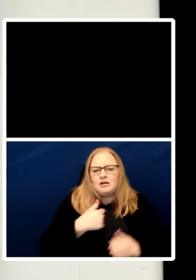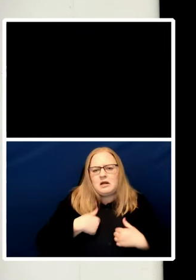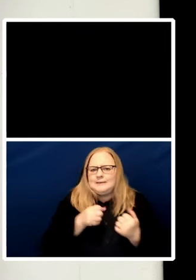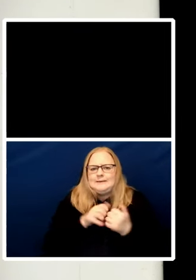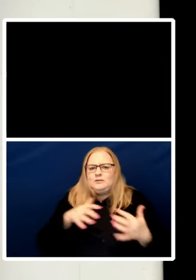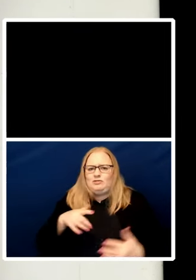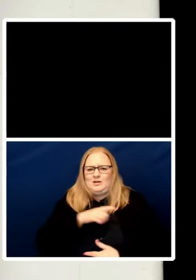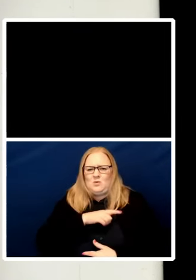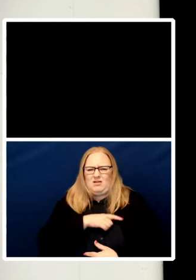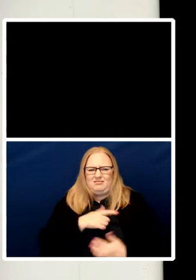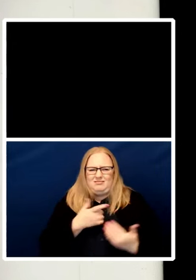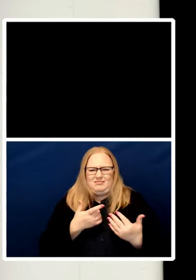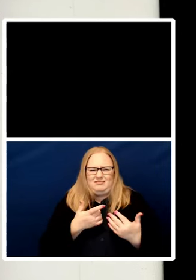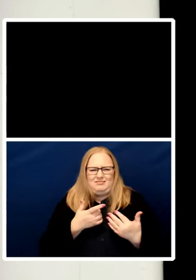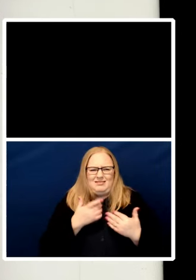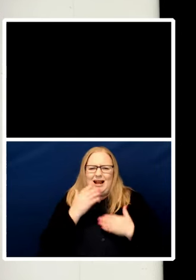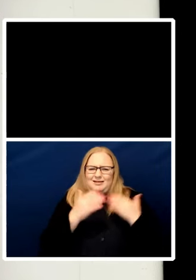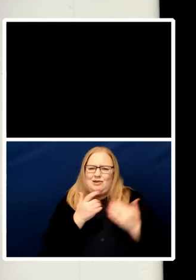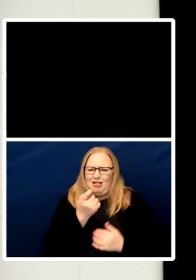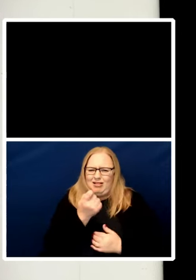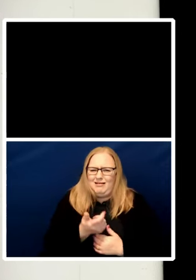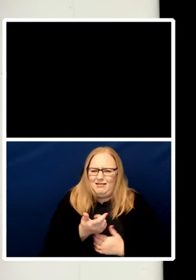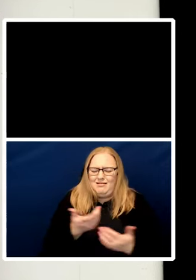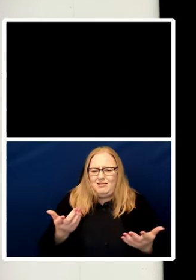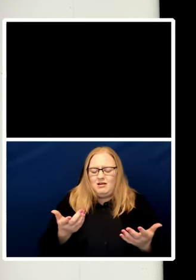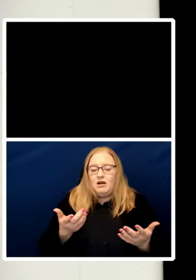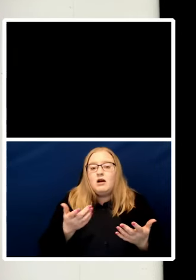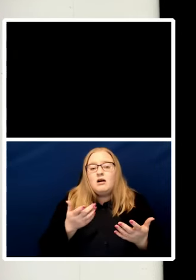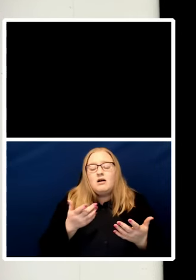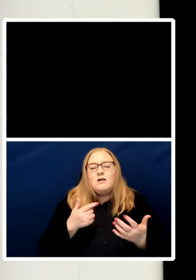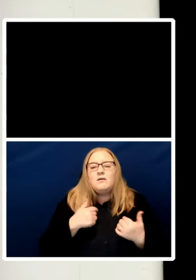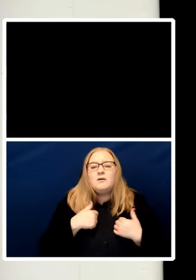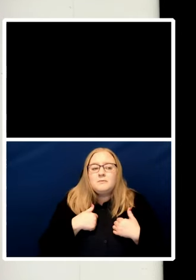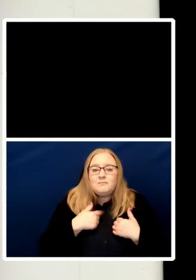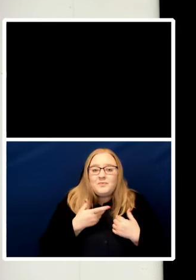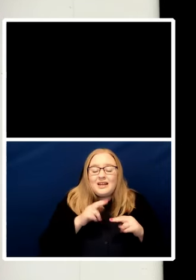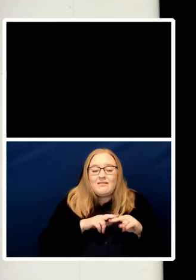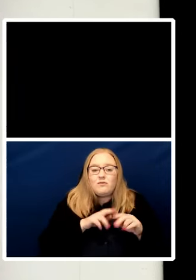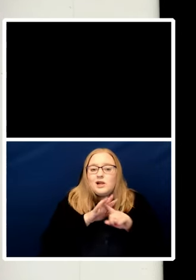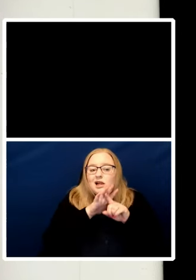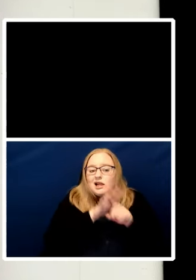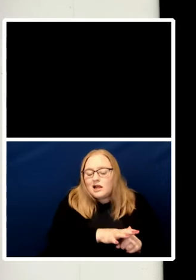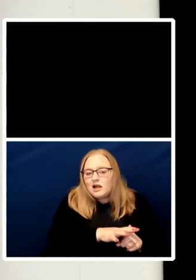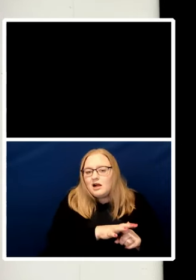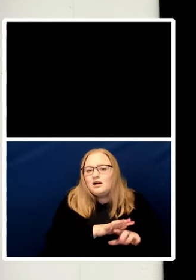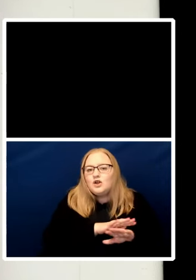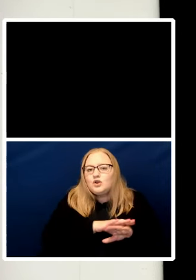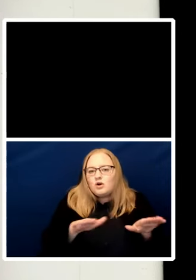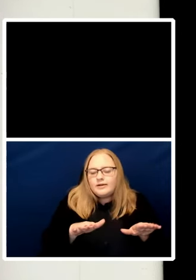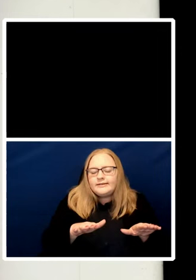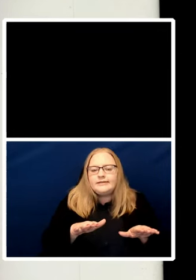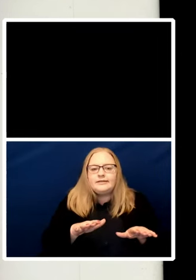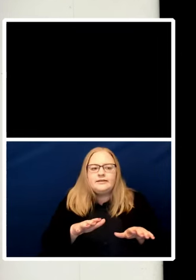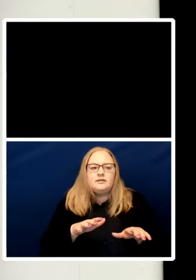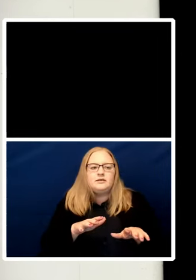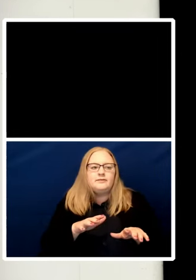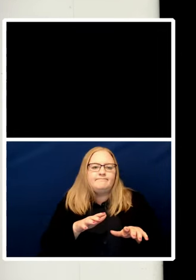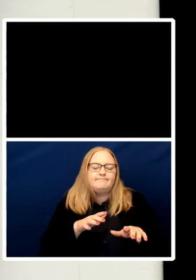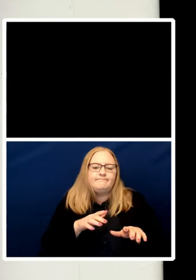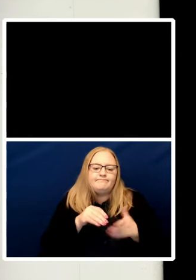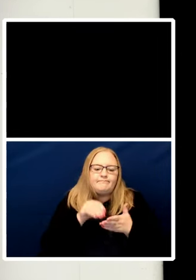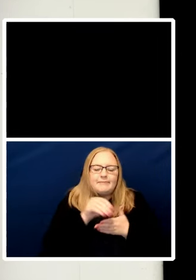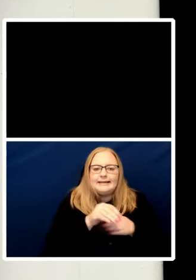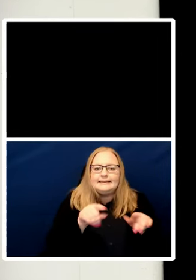on the basis of their sex or race would fall squarely into the second. There must be clarity